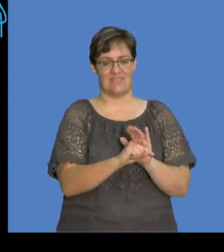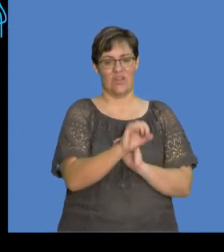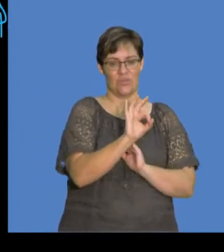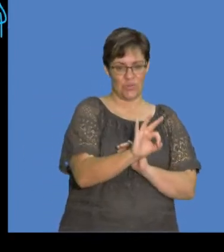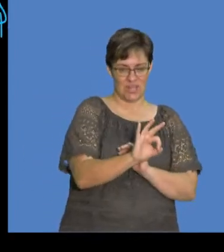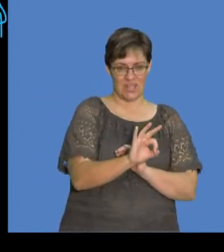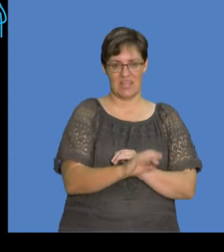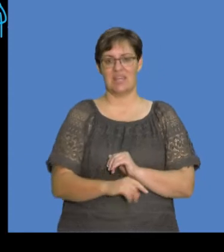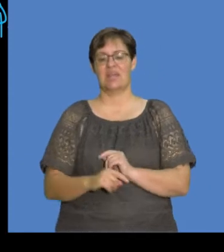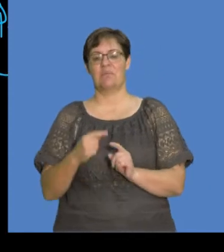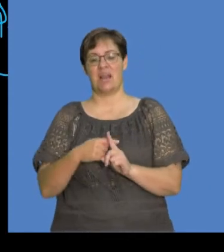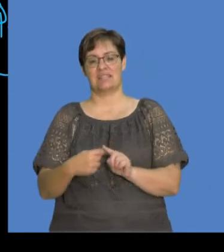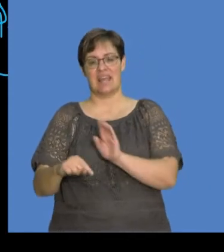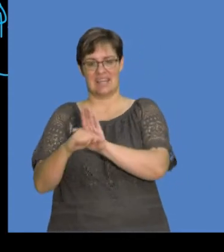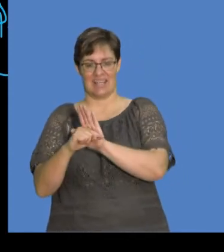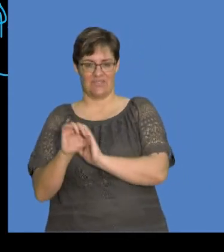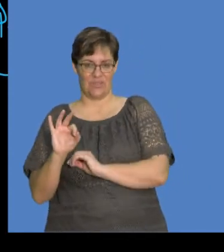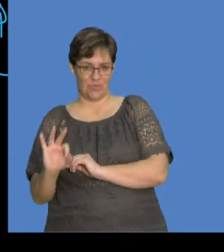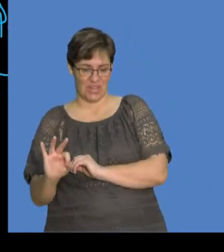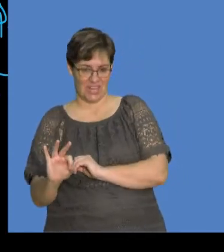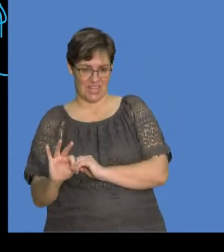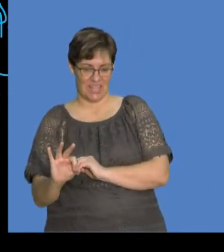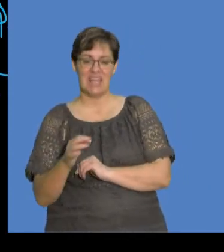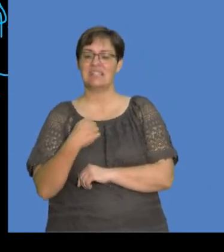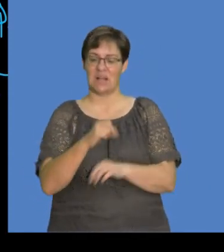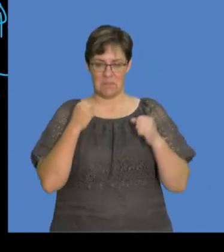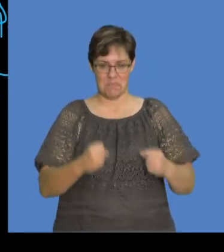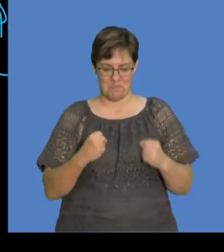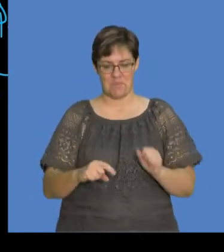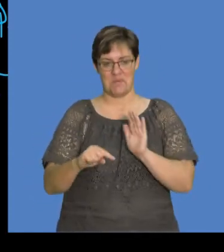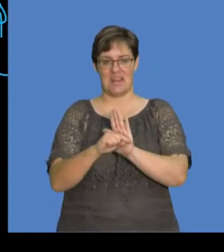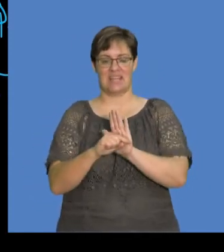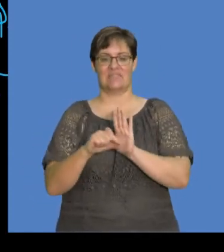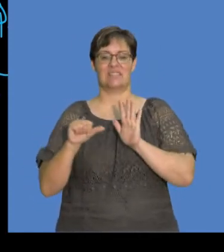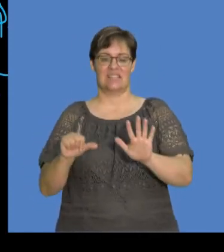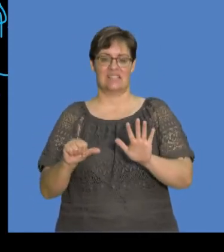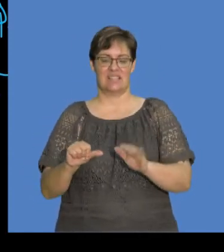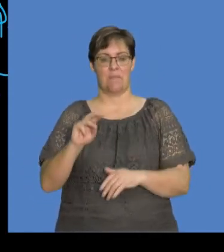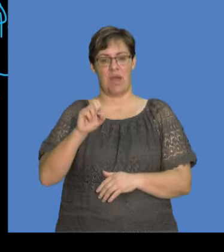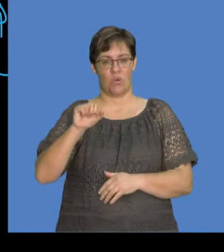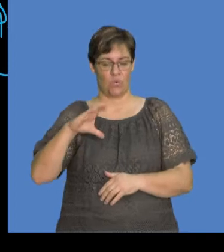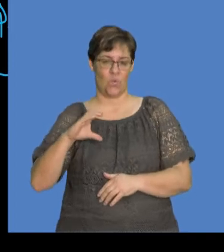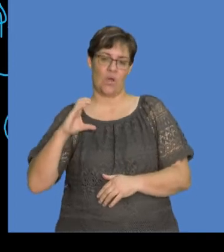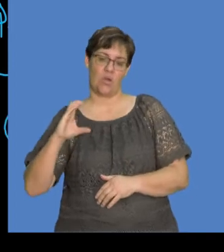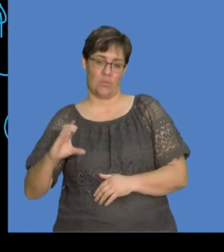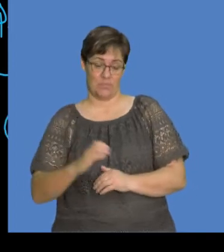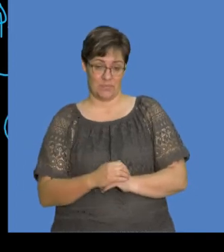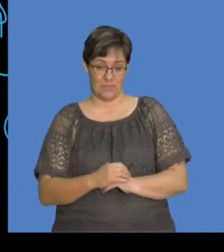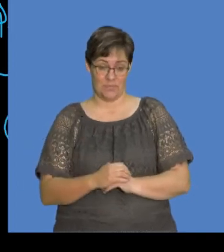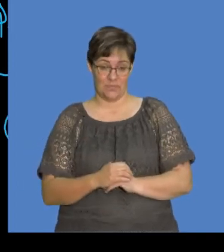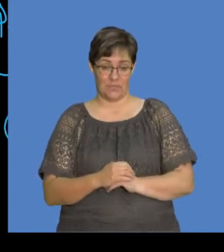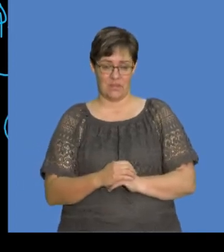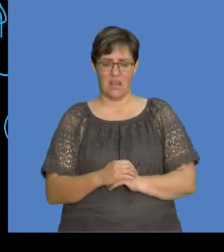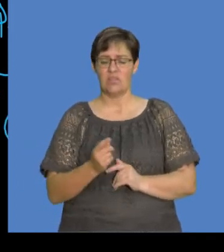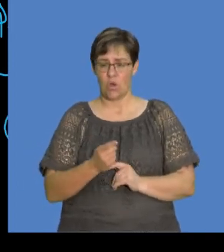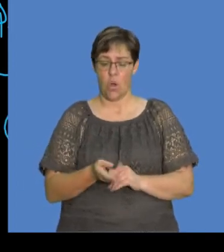plus negative 3, okay? Which is still negative 6 microcoulombs. So our